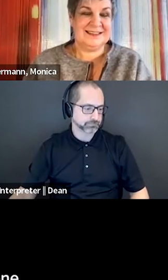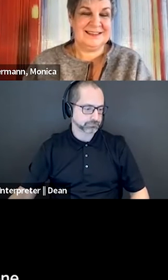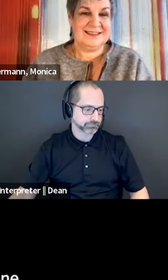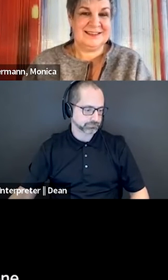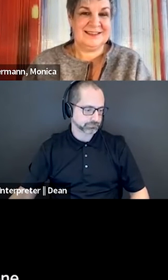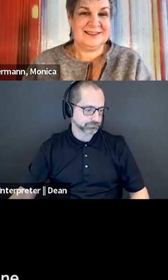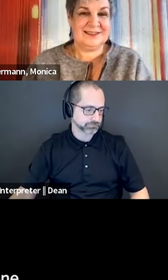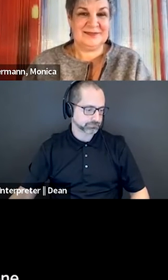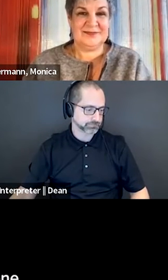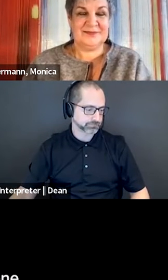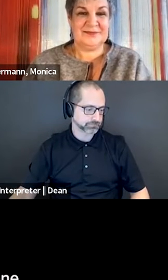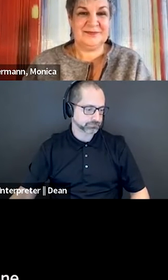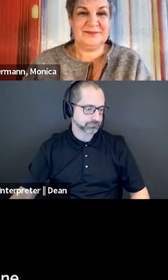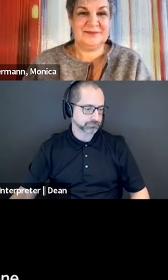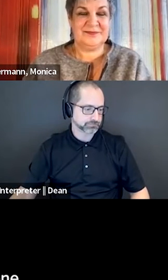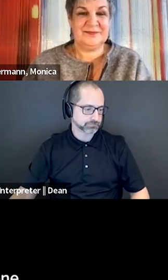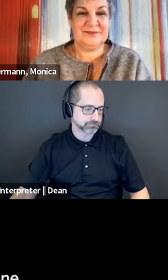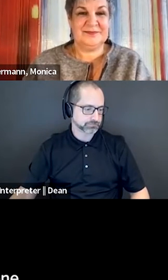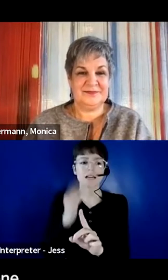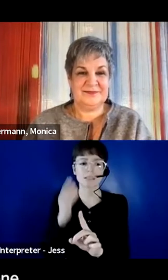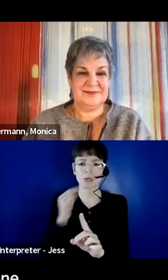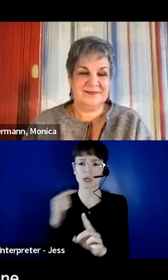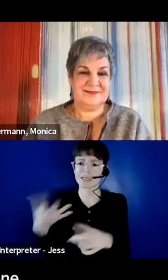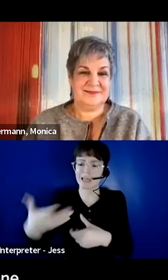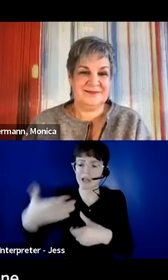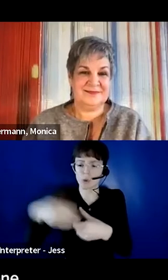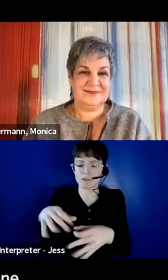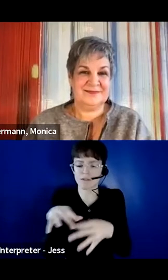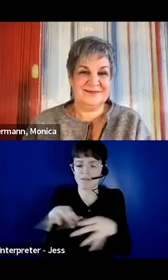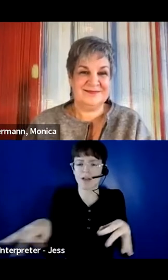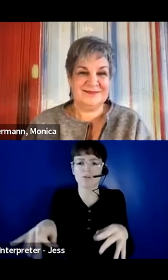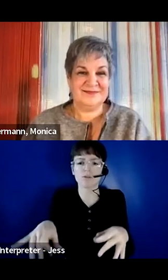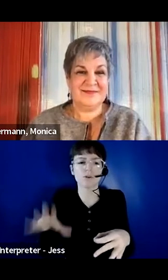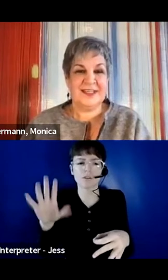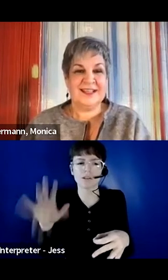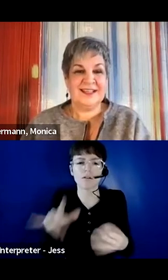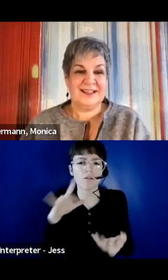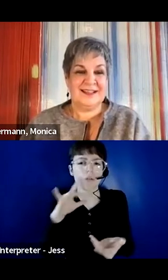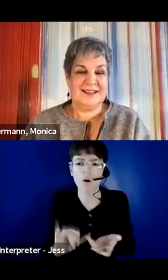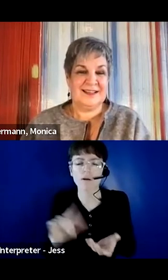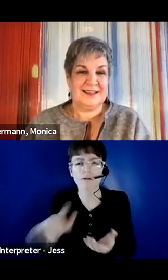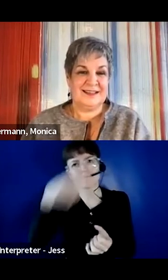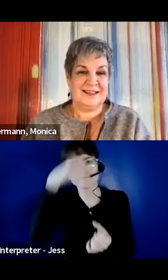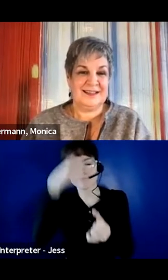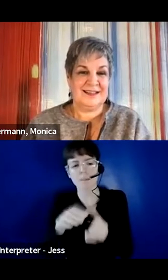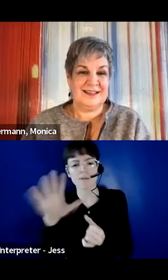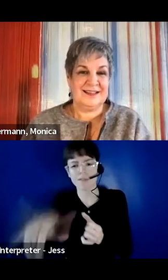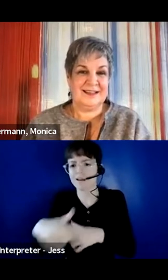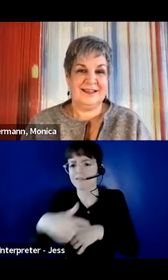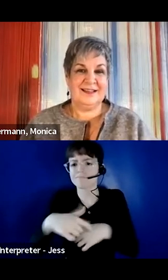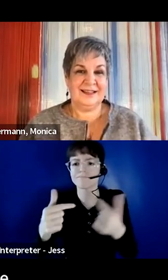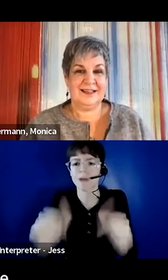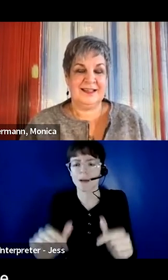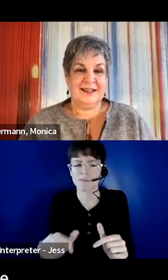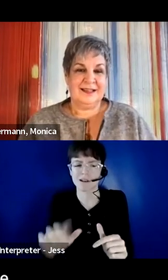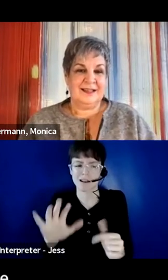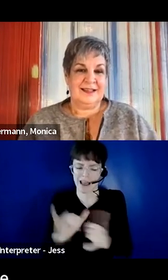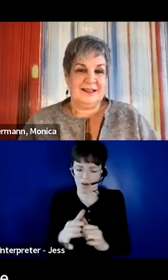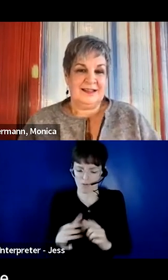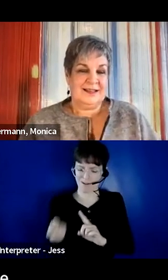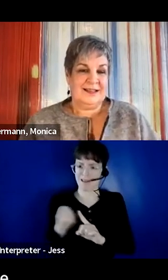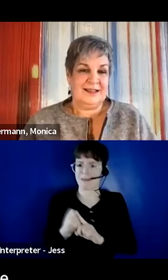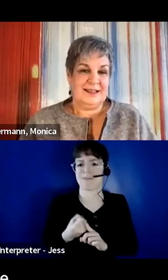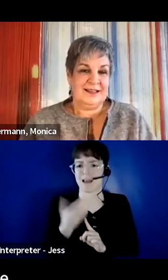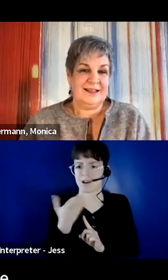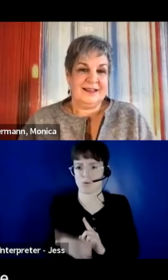you? And I think I'm going to start on this one with Monica. So, Monica, do you have some thoughts on this? Have you heard of